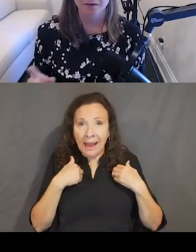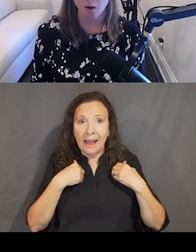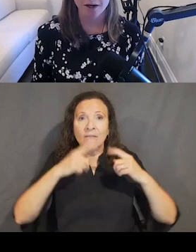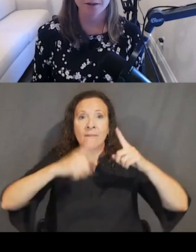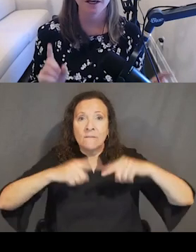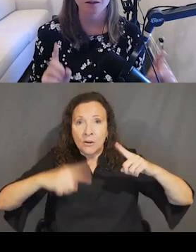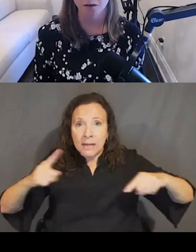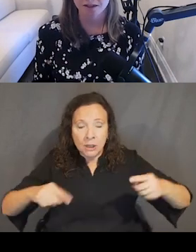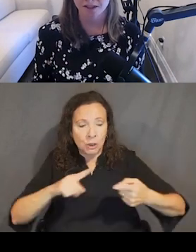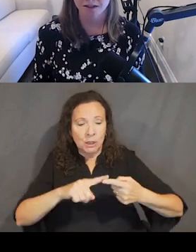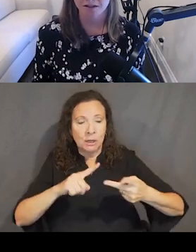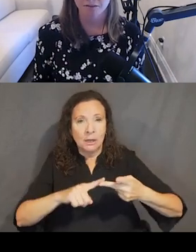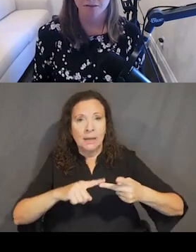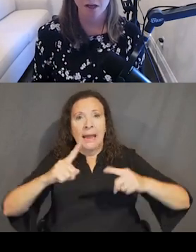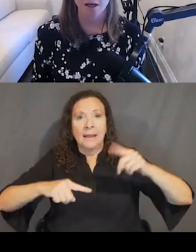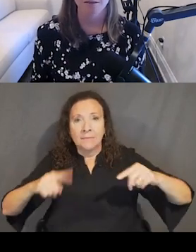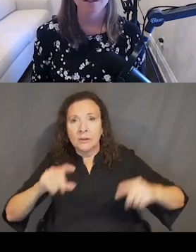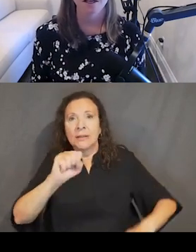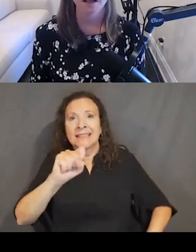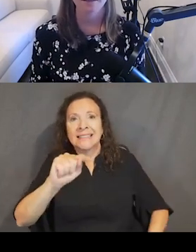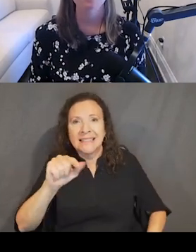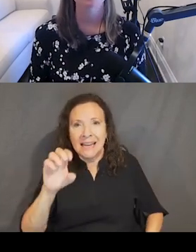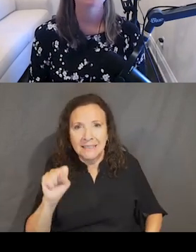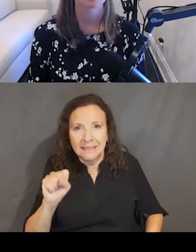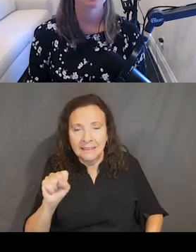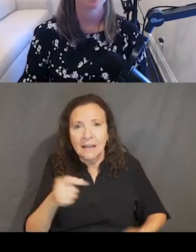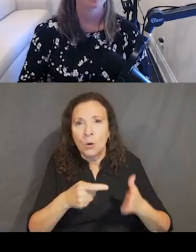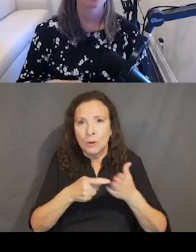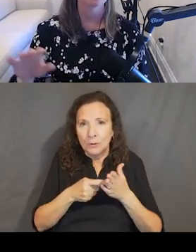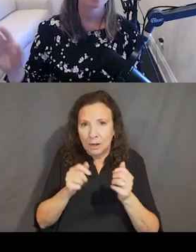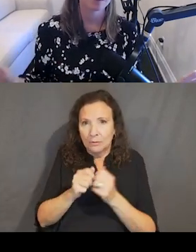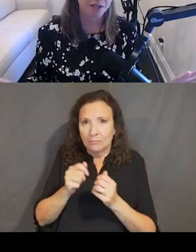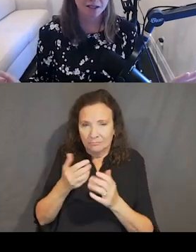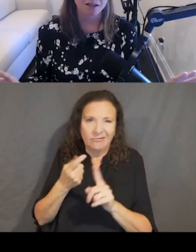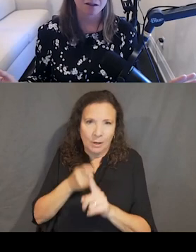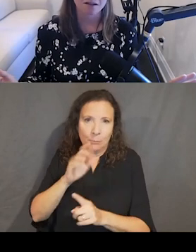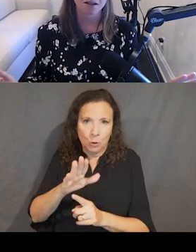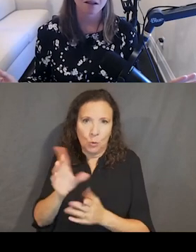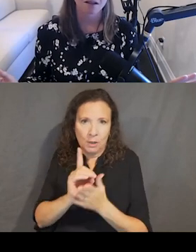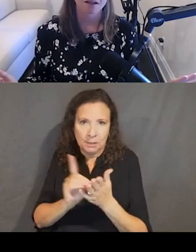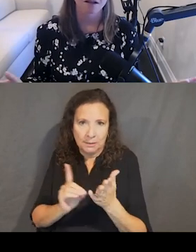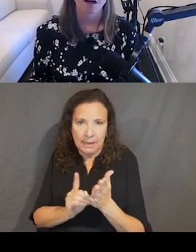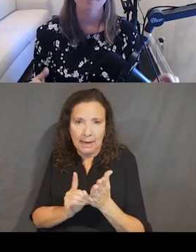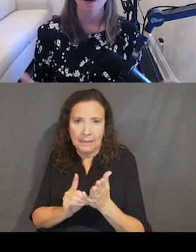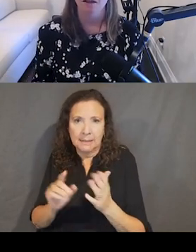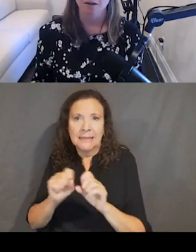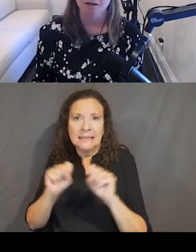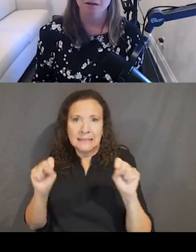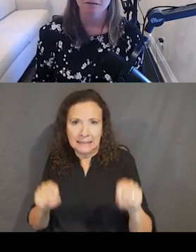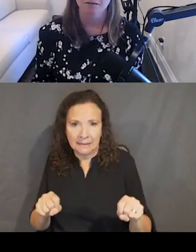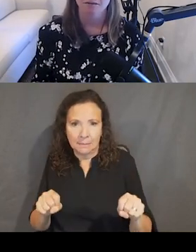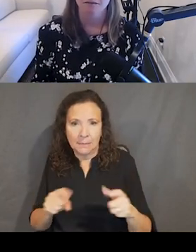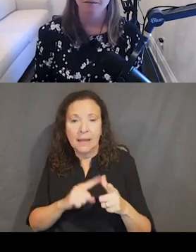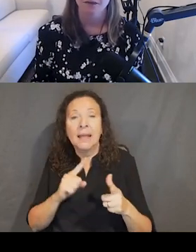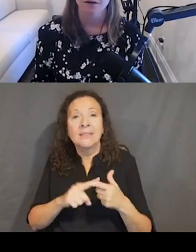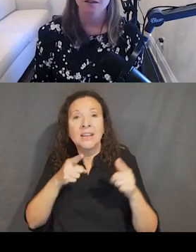as required by your design system. Because then you want to design all permutations of your molecules,